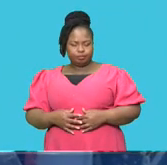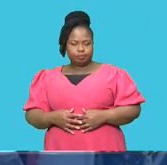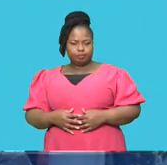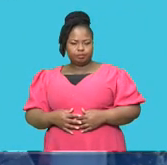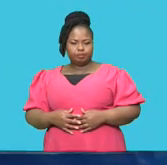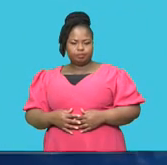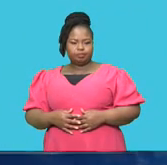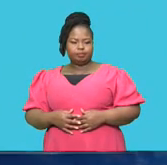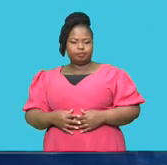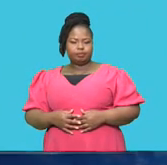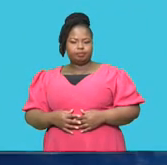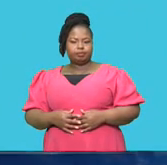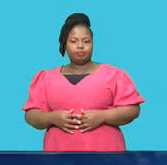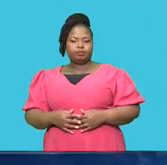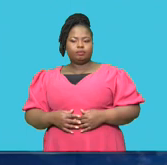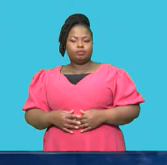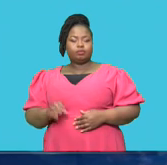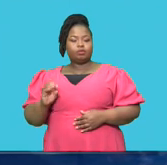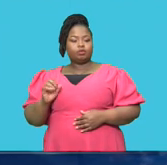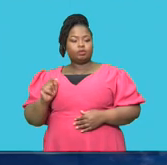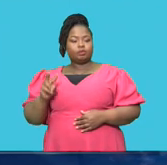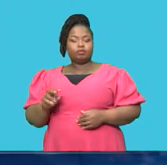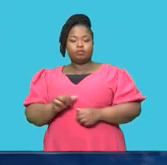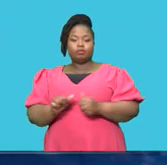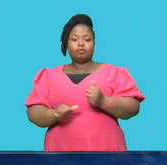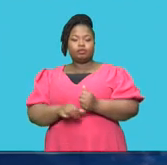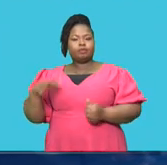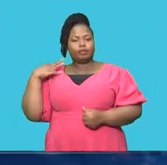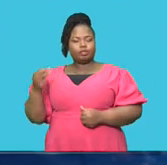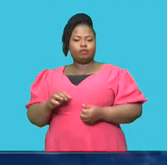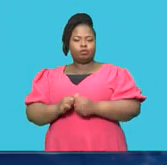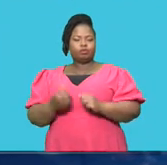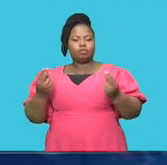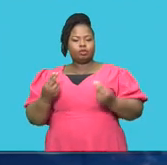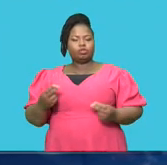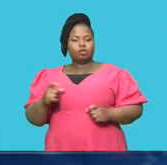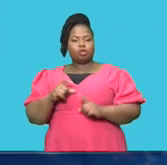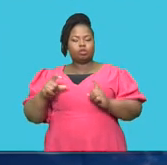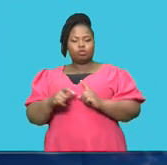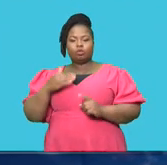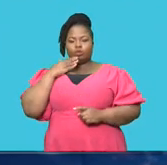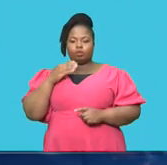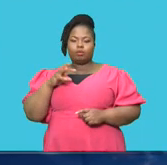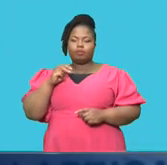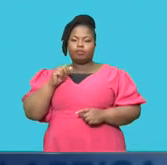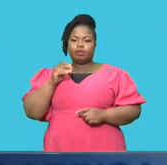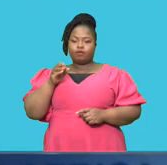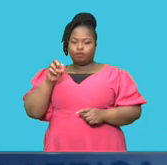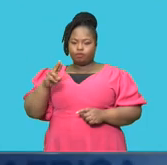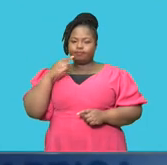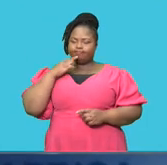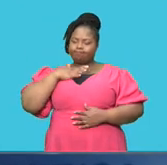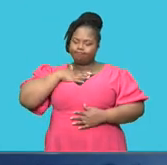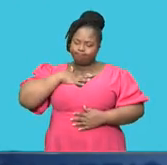environment. Addressing Soweto TV, the Deputy Minister of Sports Arts and Culture, Notawe Mafu, expressed gratitude to all